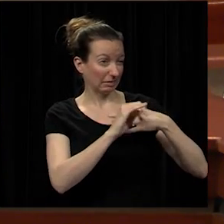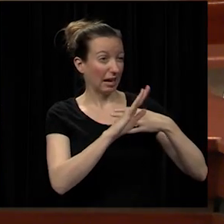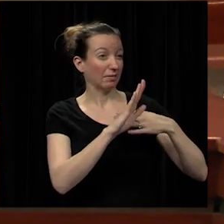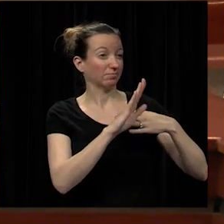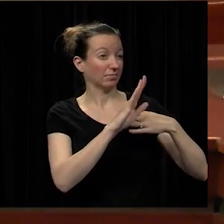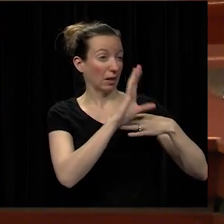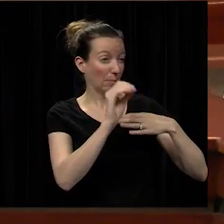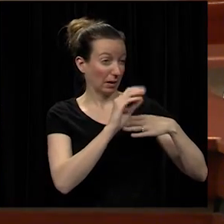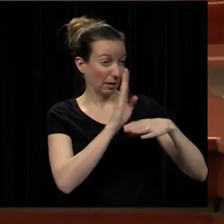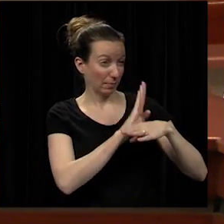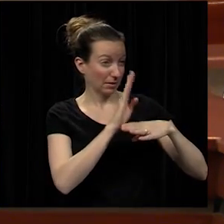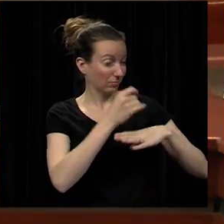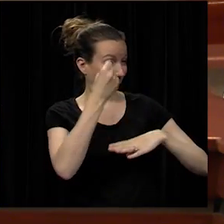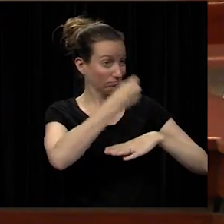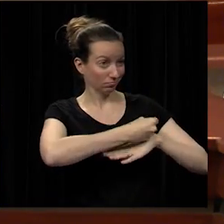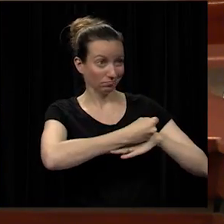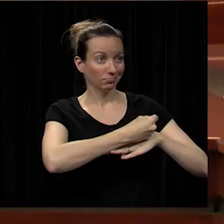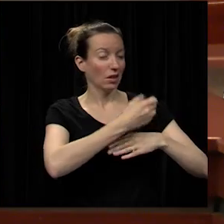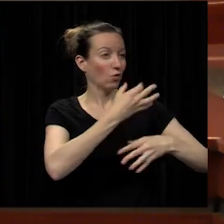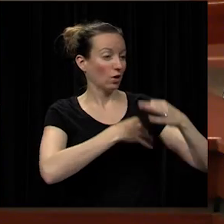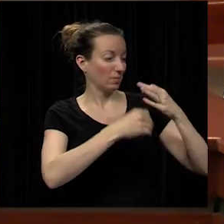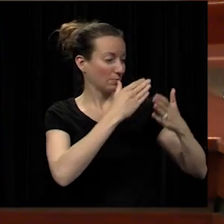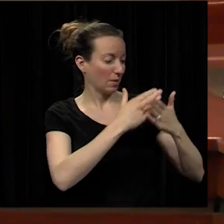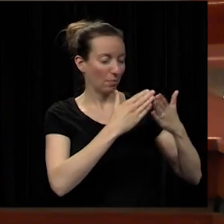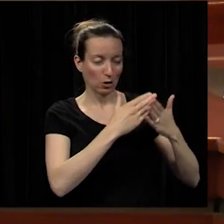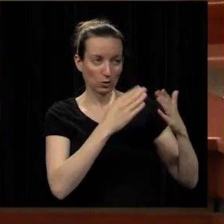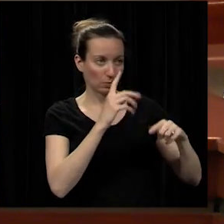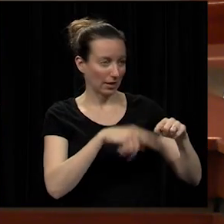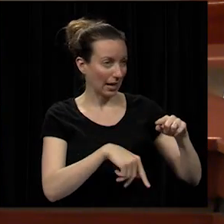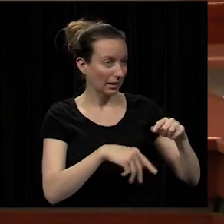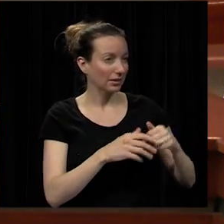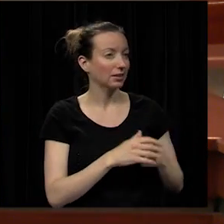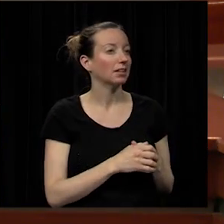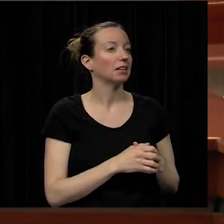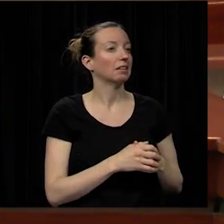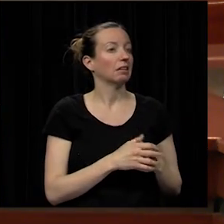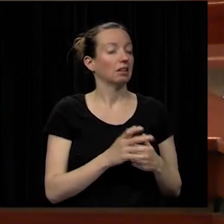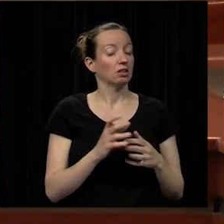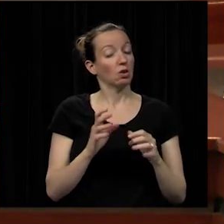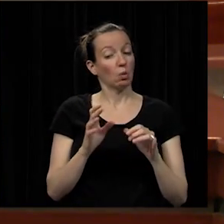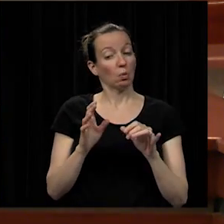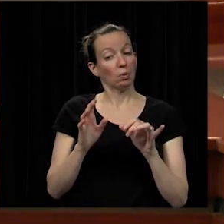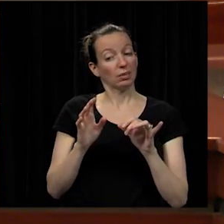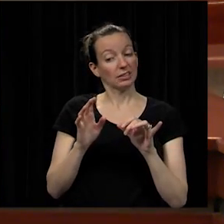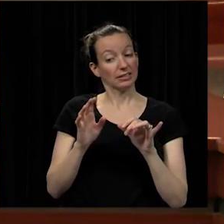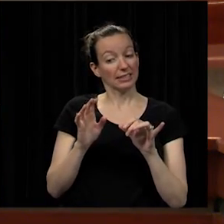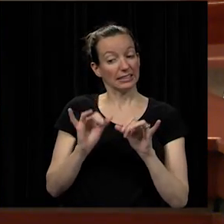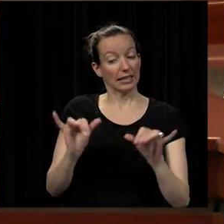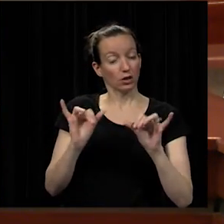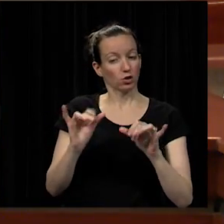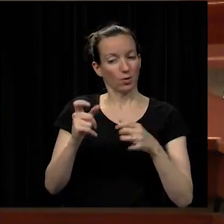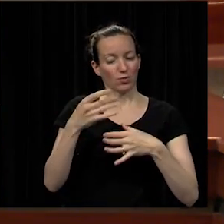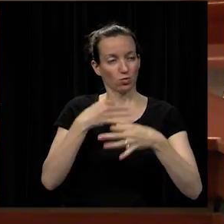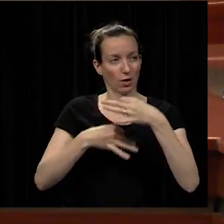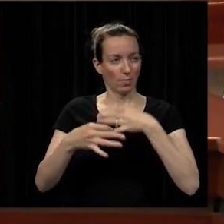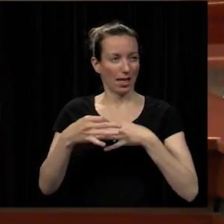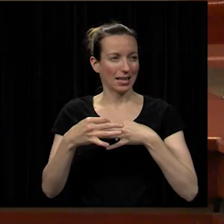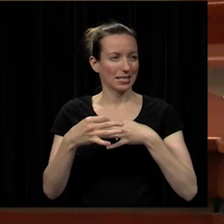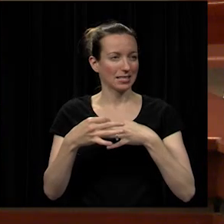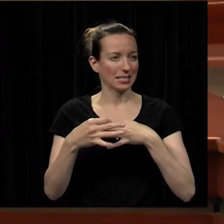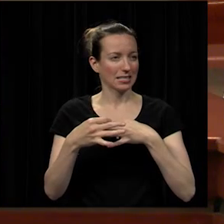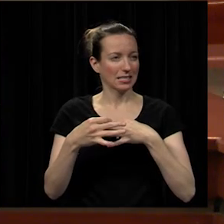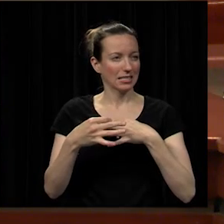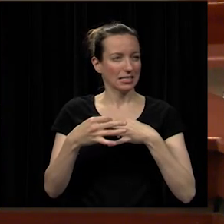we don't have the option of getting replacement parts and so we have to replace those standards that that are set up so it's it's uh much more